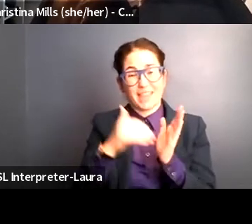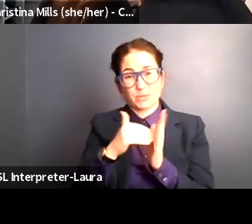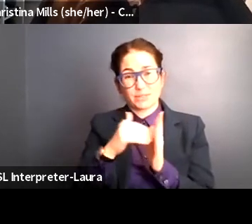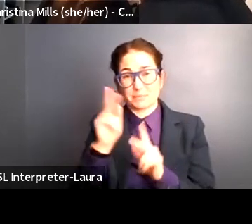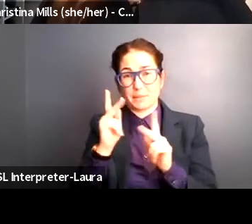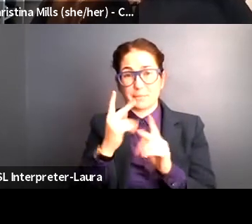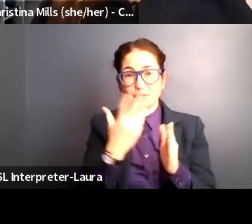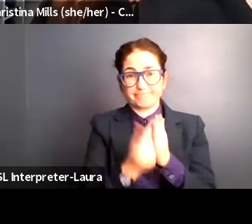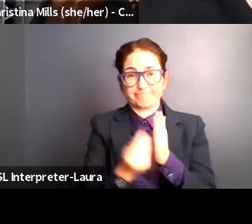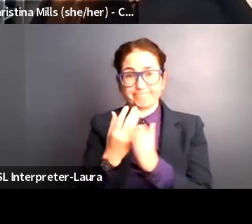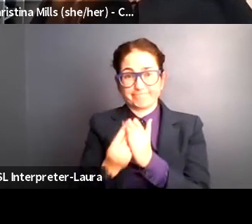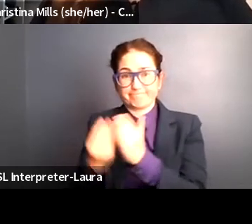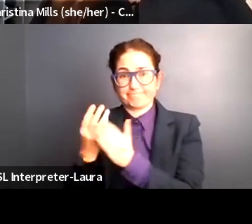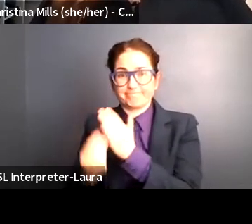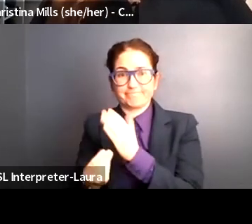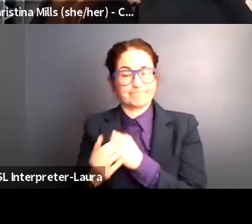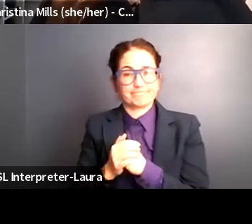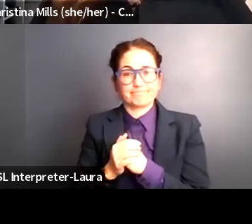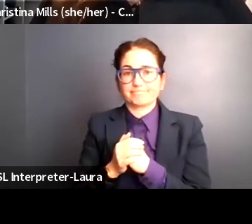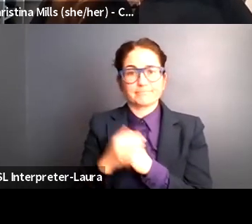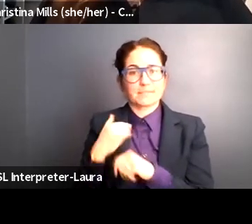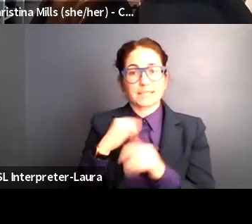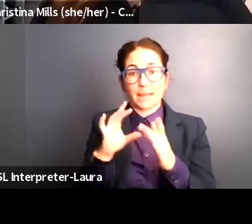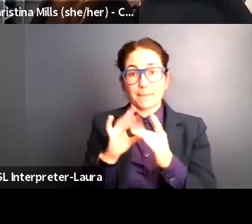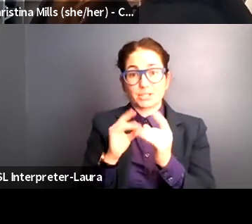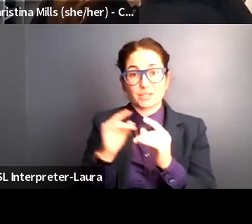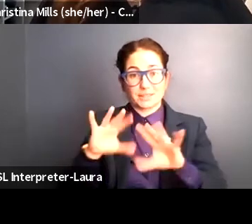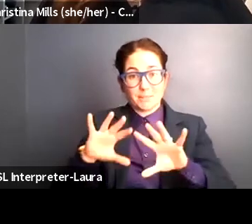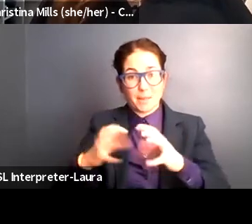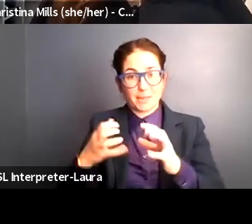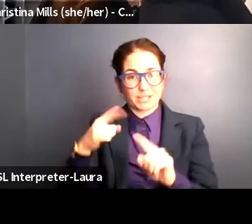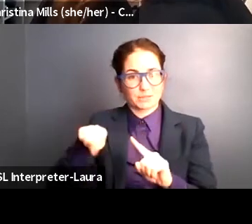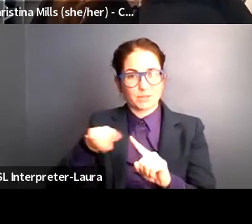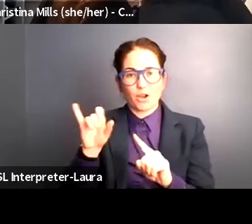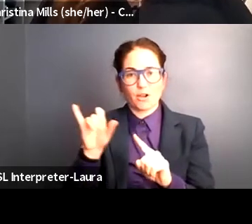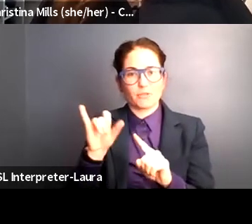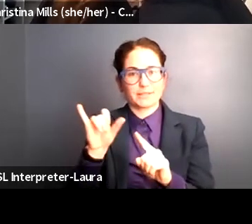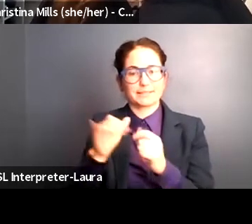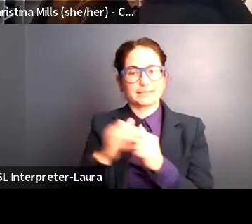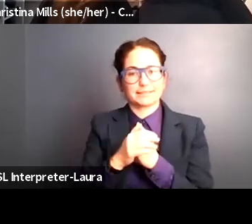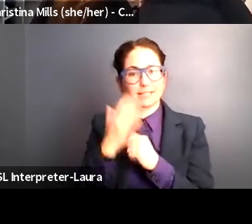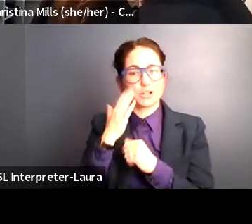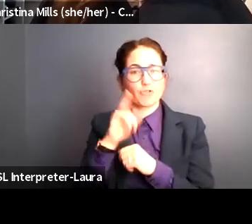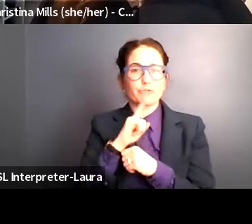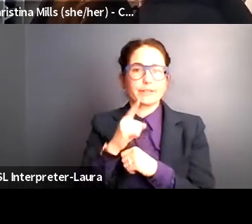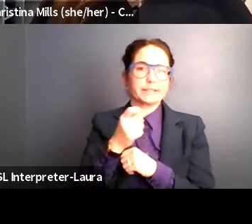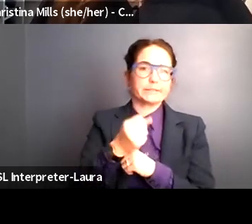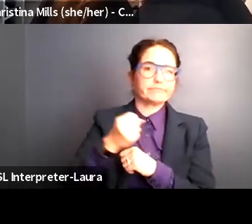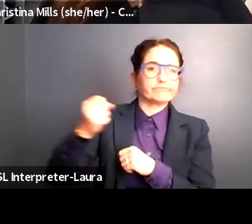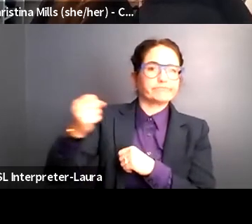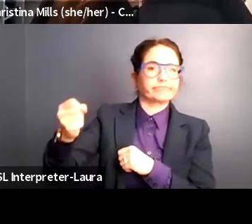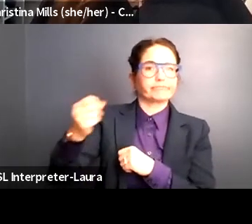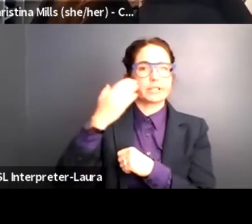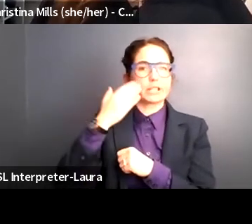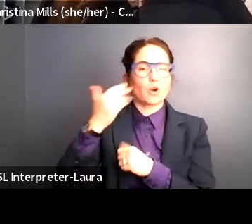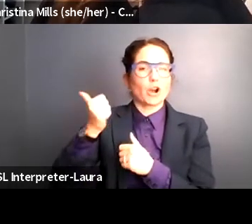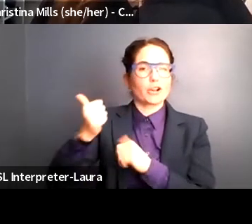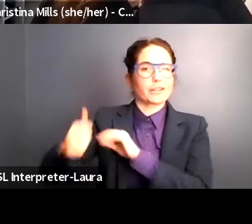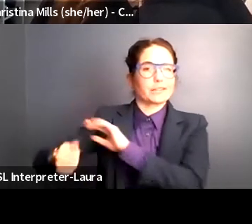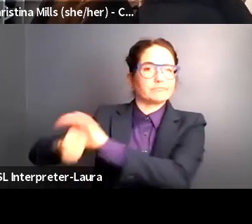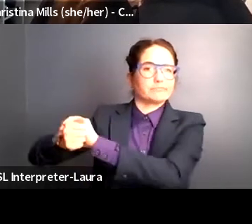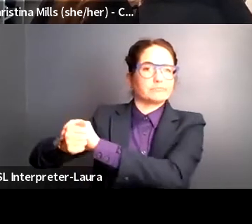But again, as I mentioned, this was a population that was already put aside, already in the shadows. And so